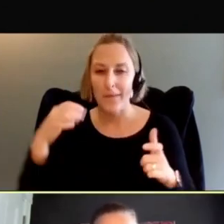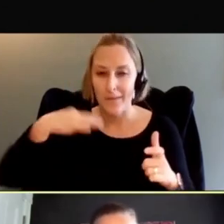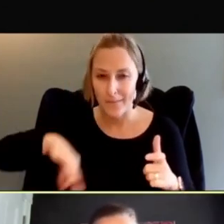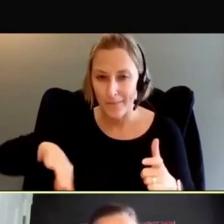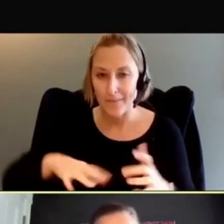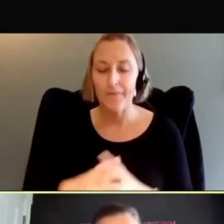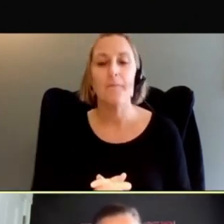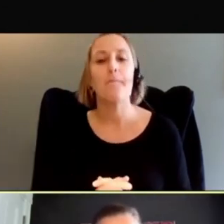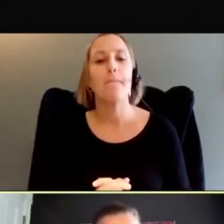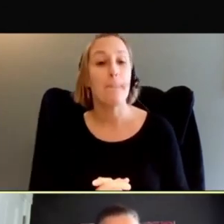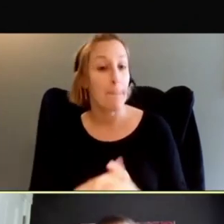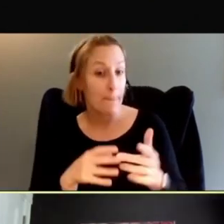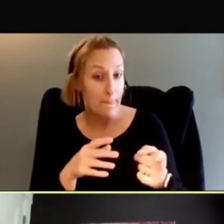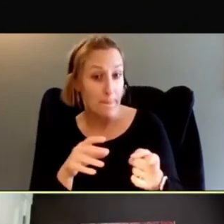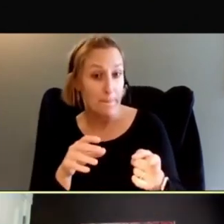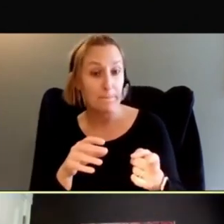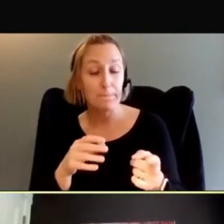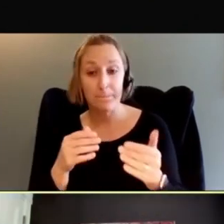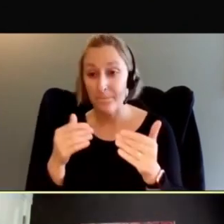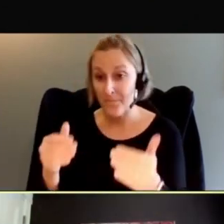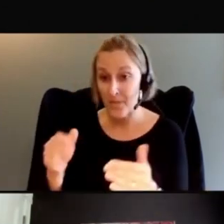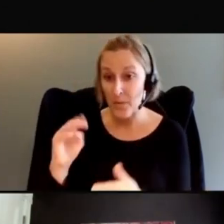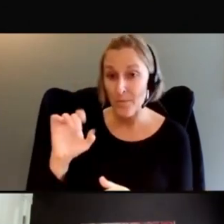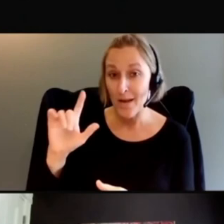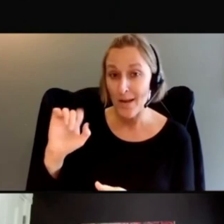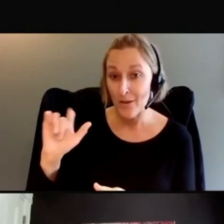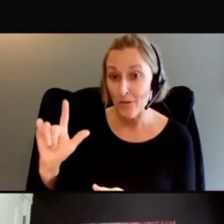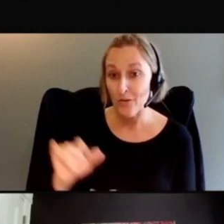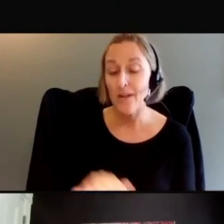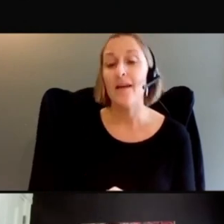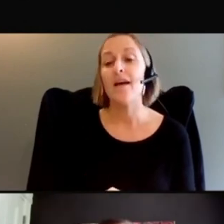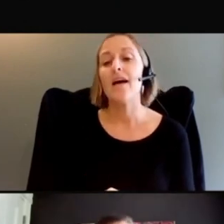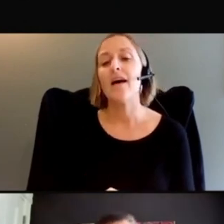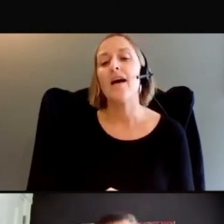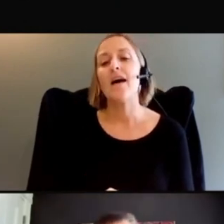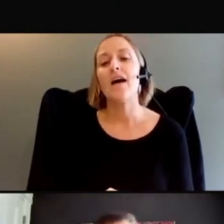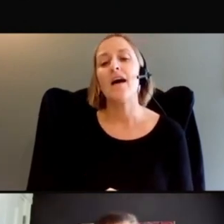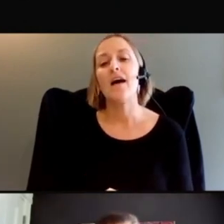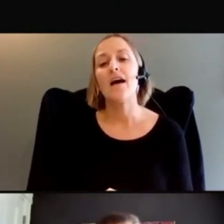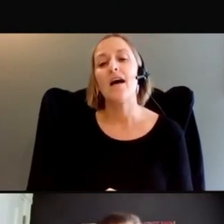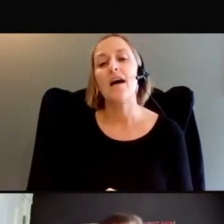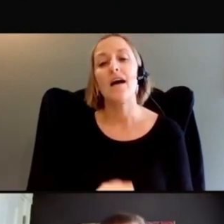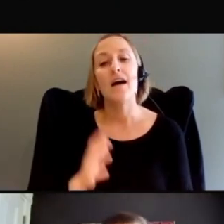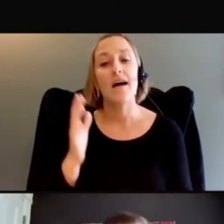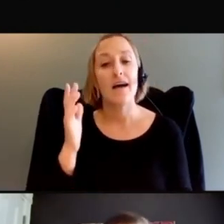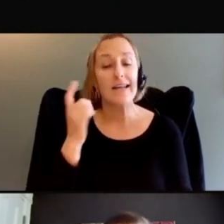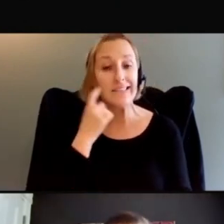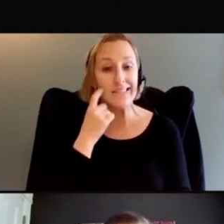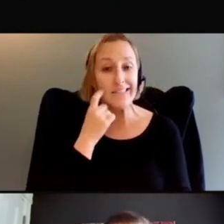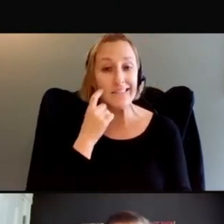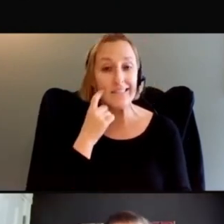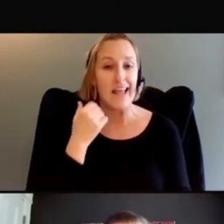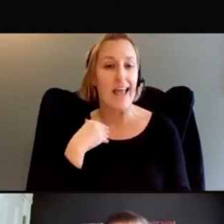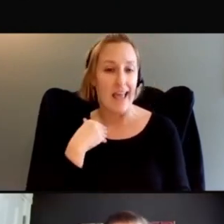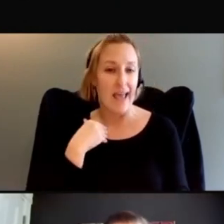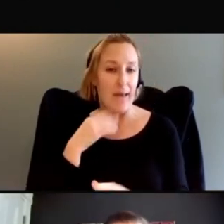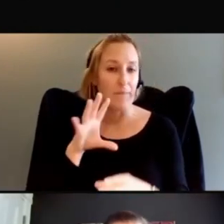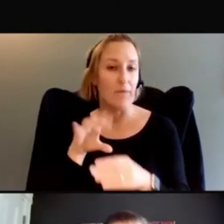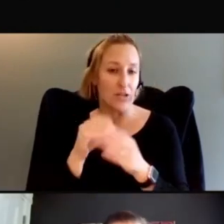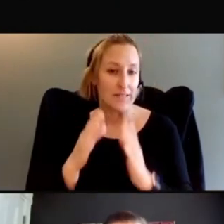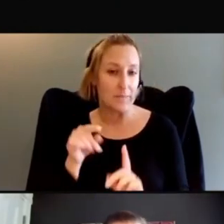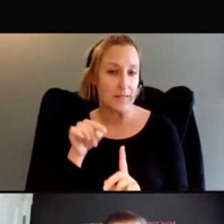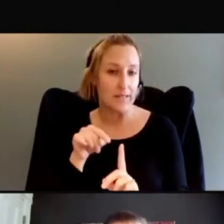ahead. I'm sorry. Go ahead, Michael. Sorry. No, because, um, briefly we had a participant who